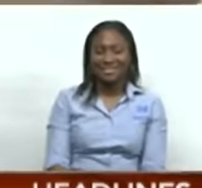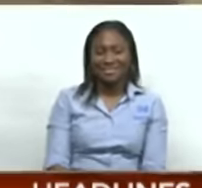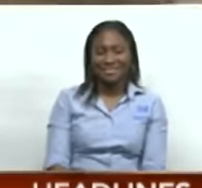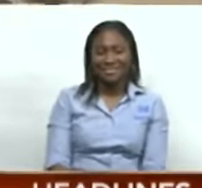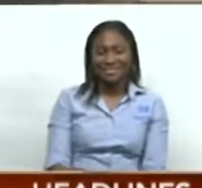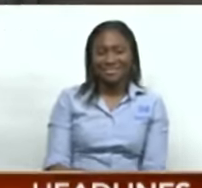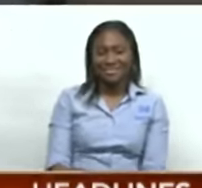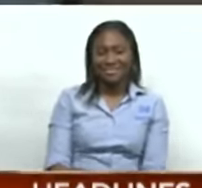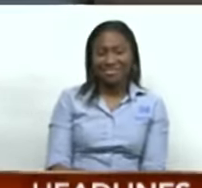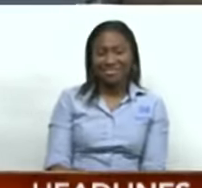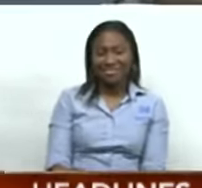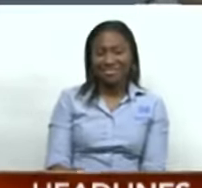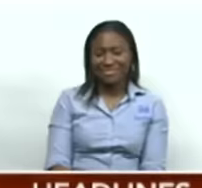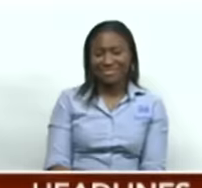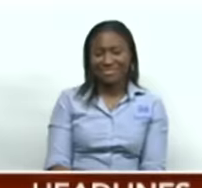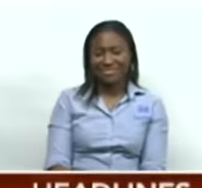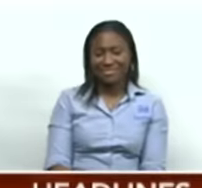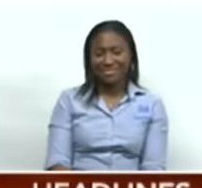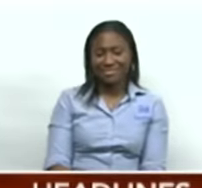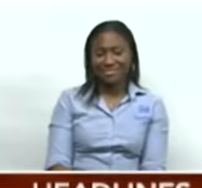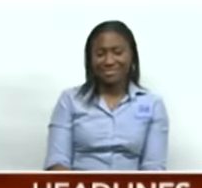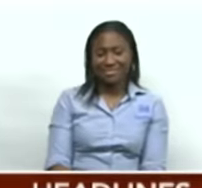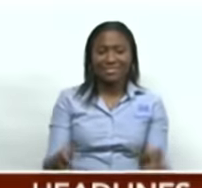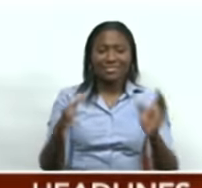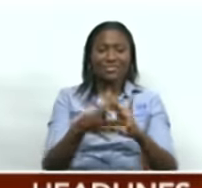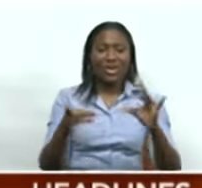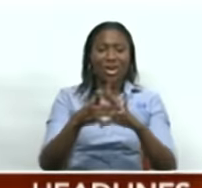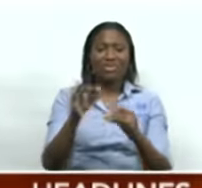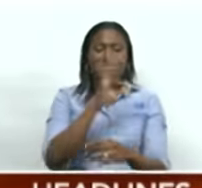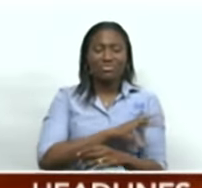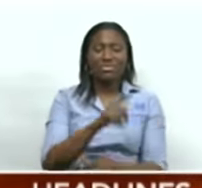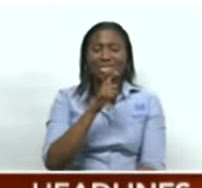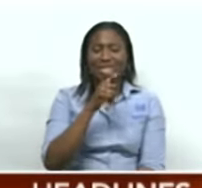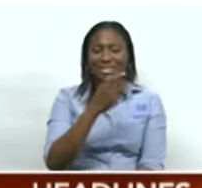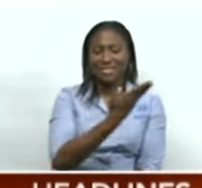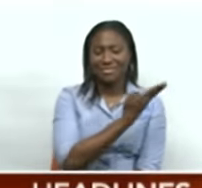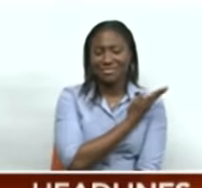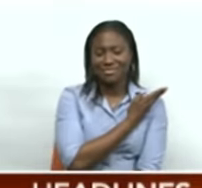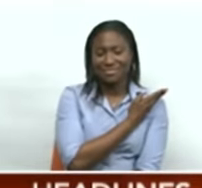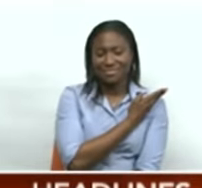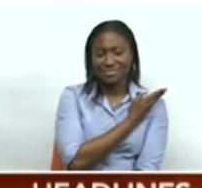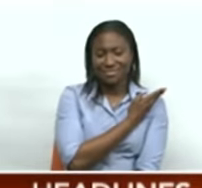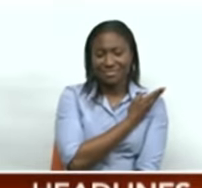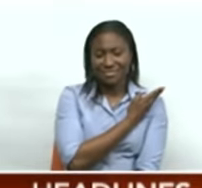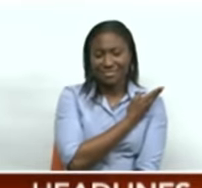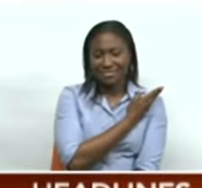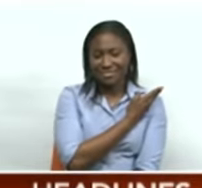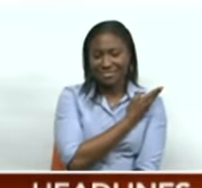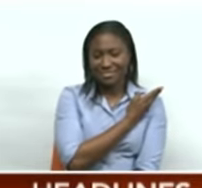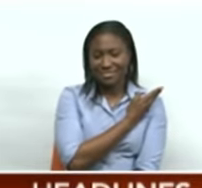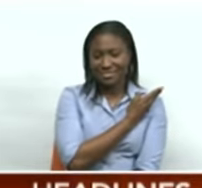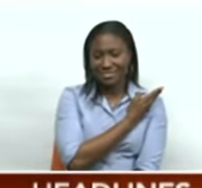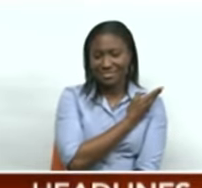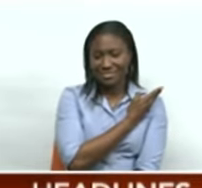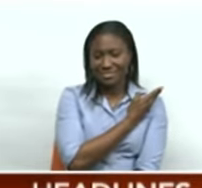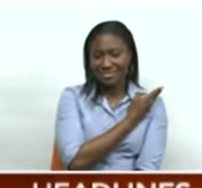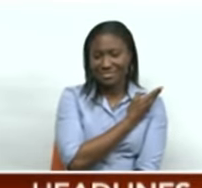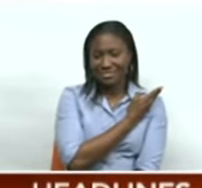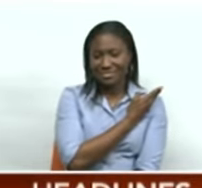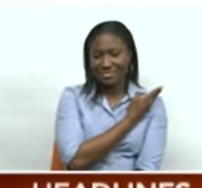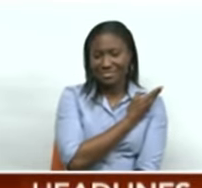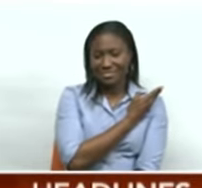CNC3 News. Tonight's Diwali feature brought to you by Lighting Paradise, Felicity Community Pharmacy,